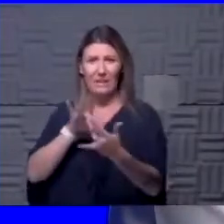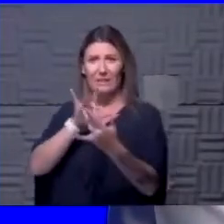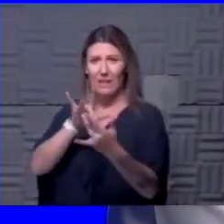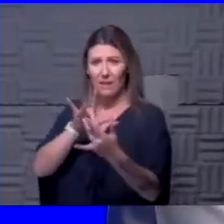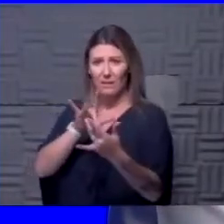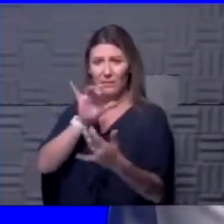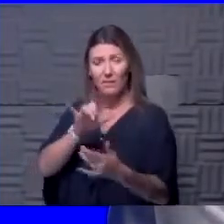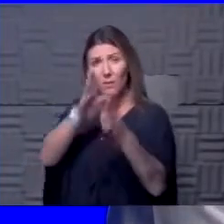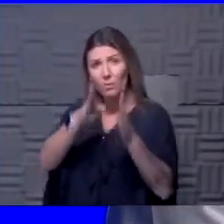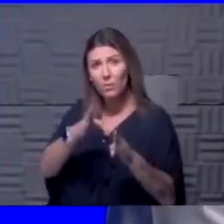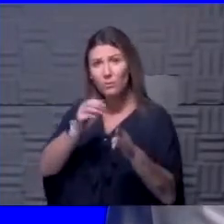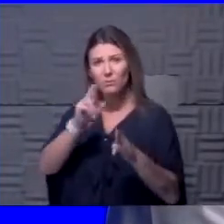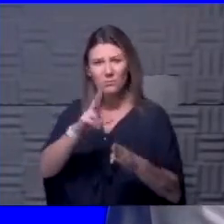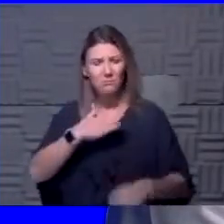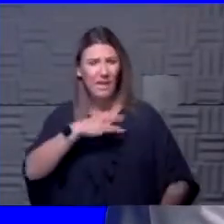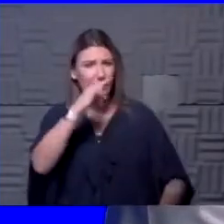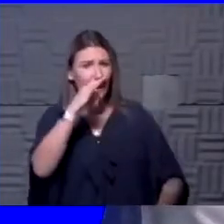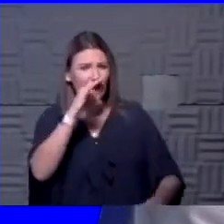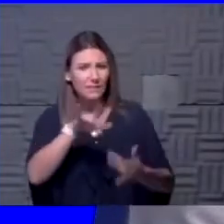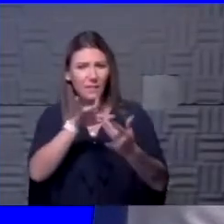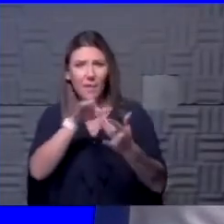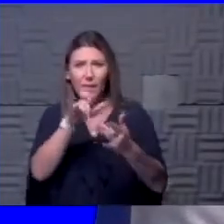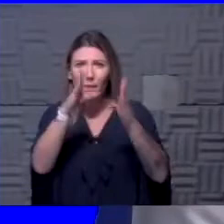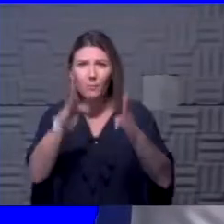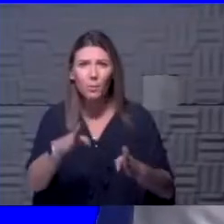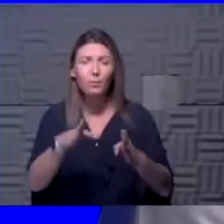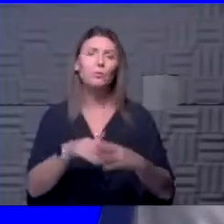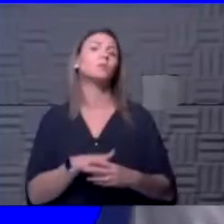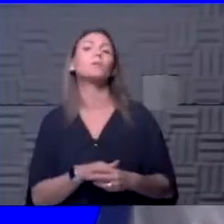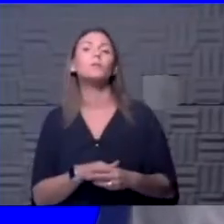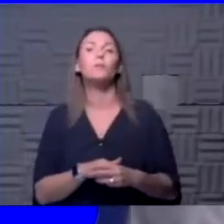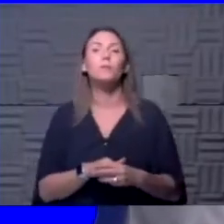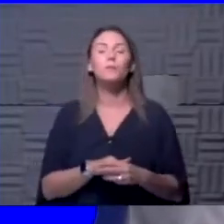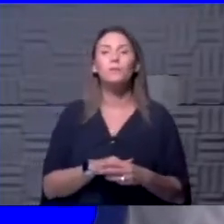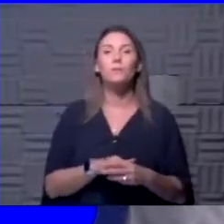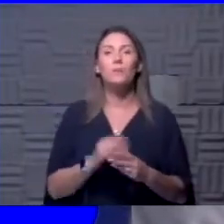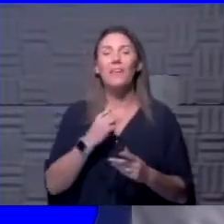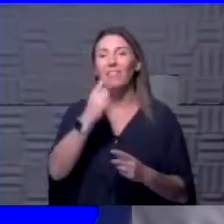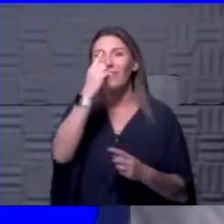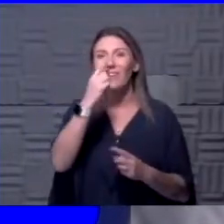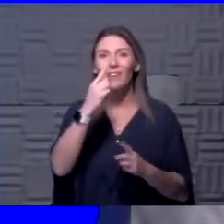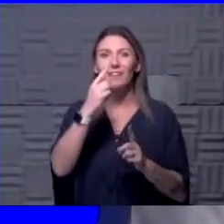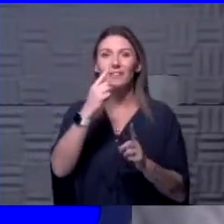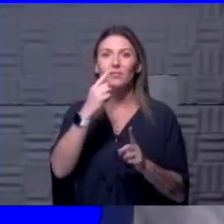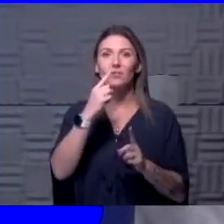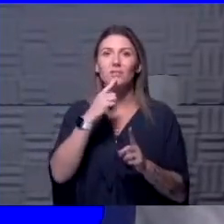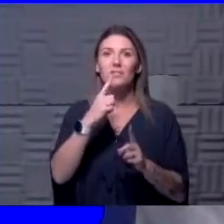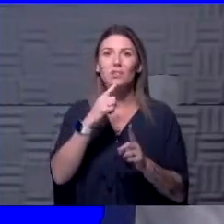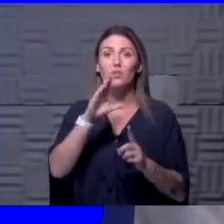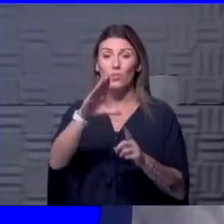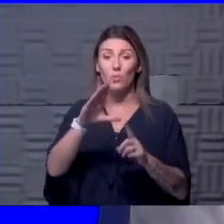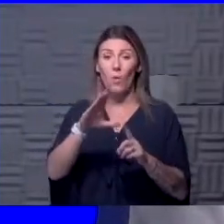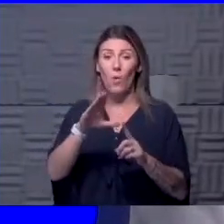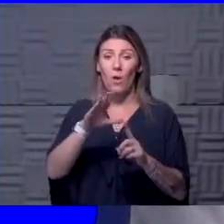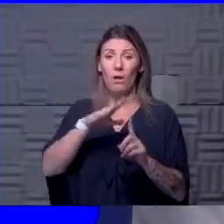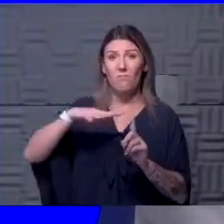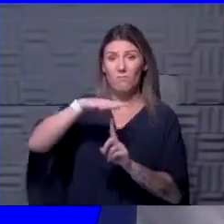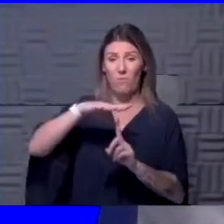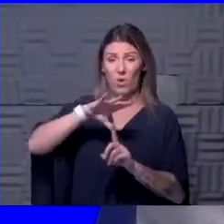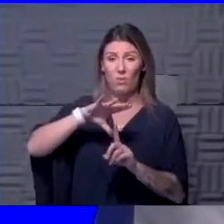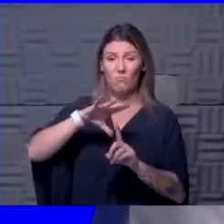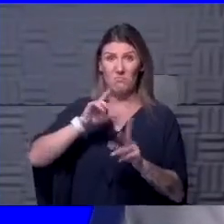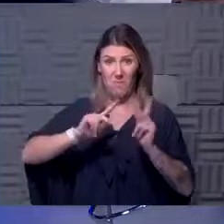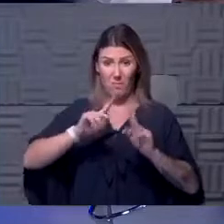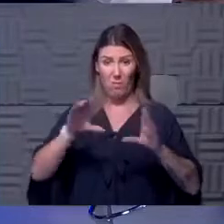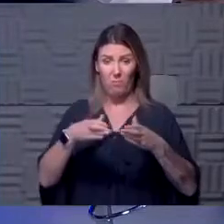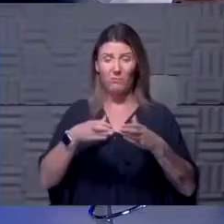person? Were my kids in contact with that person? So I think just expanding your bubble slowly is probably going to be the best thing to do. Dr.